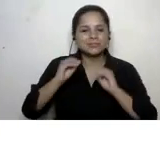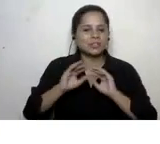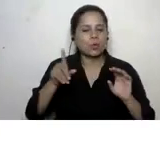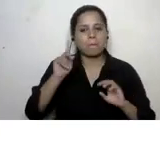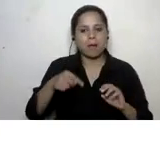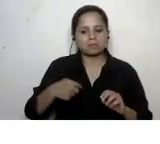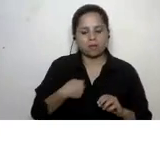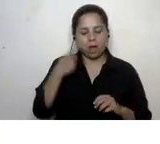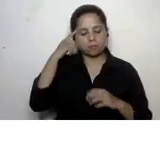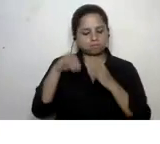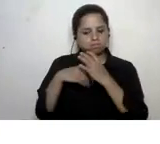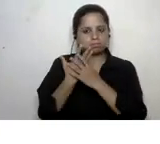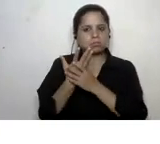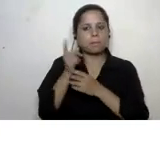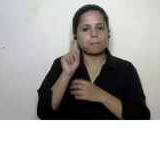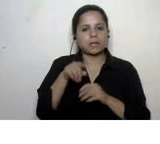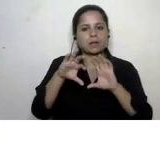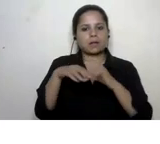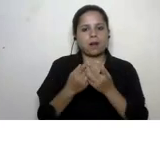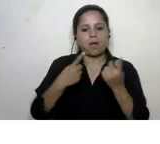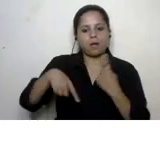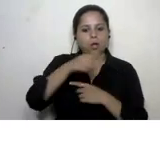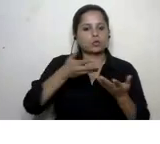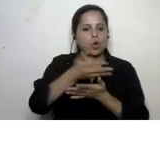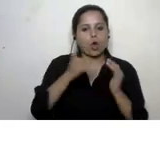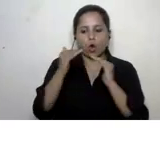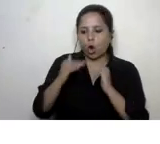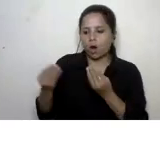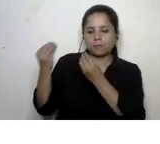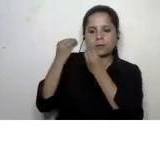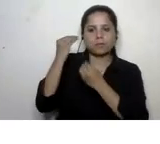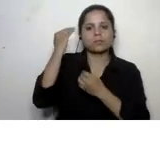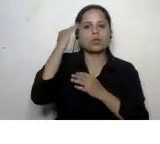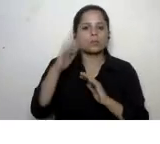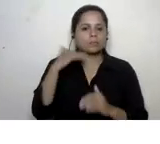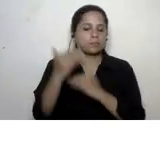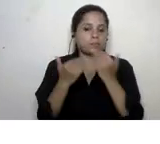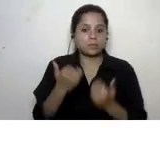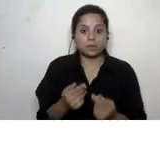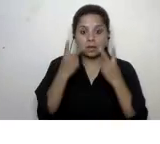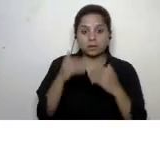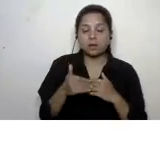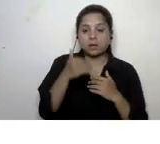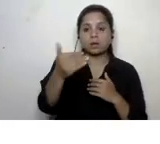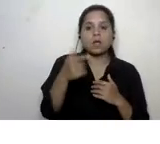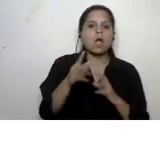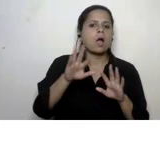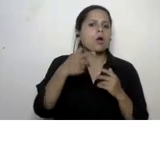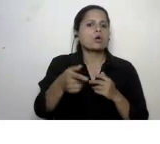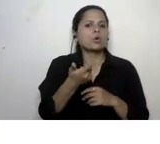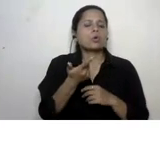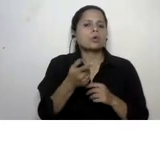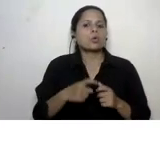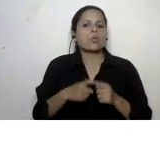and grow from within their classrooms and within their homes so as we go along we'll be looking at how you can foster these qualities